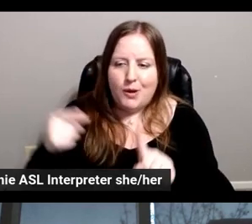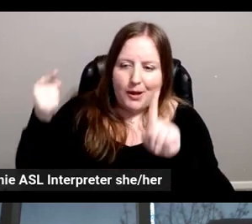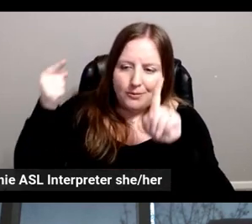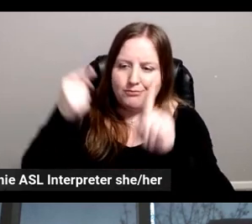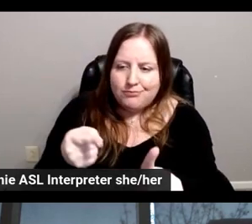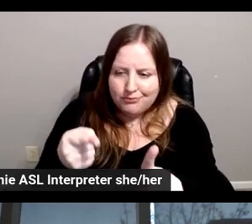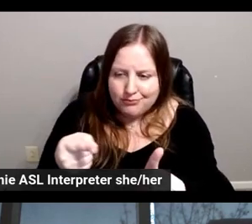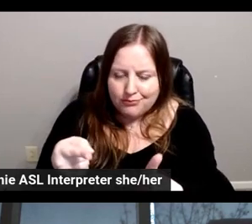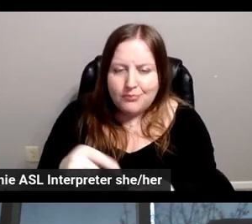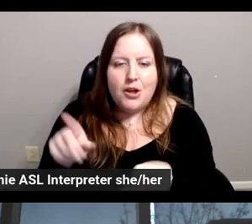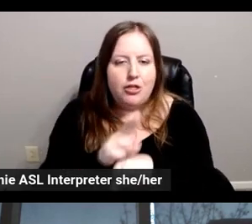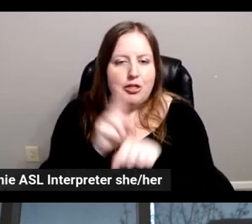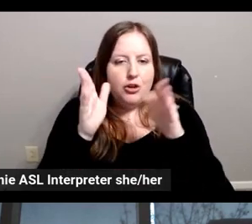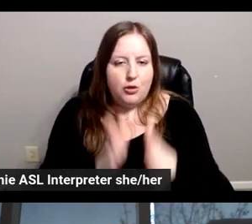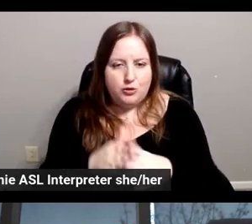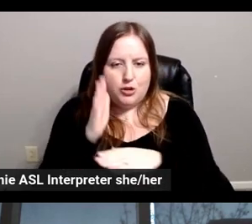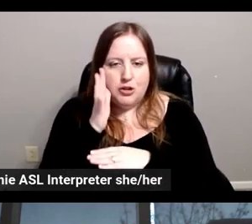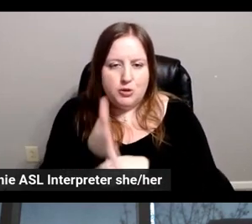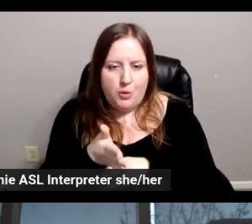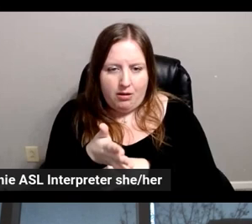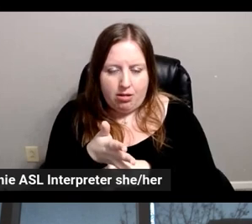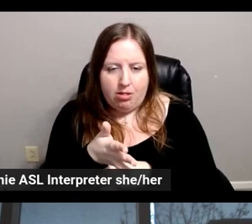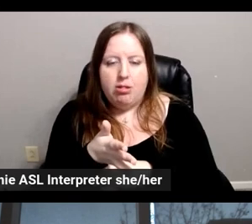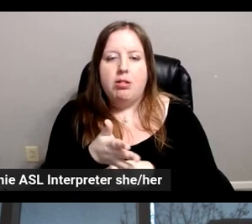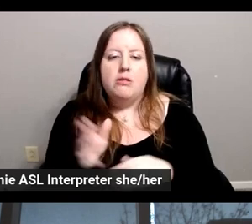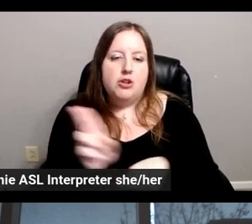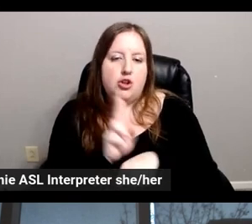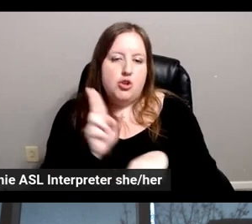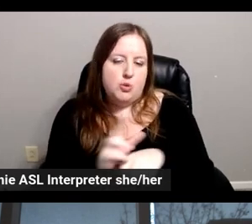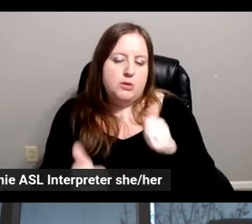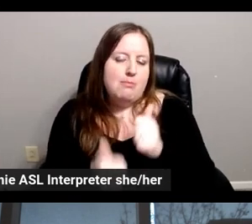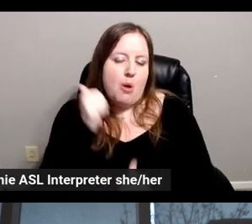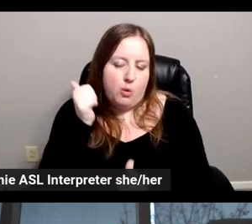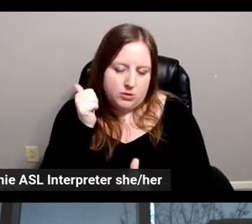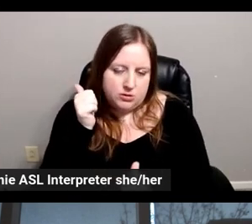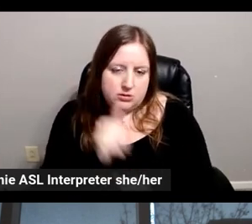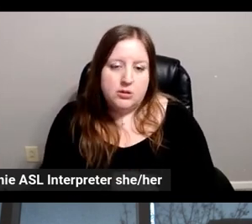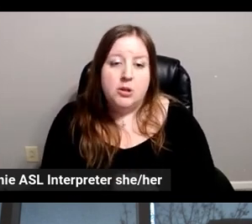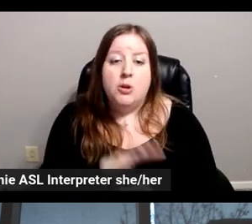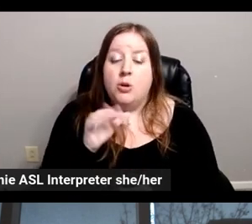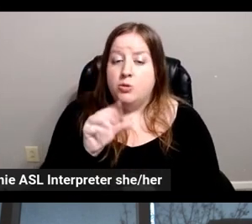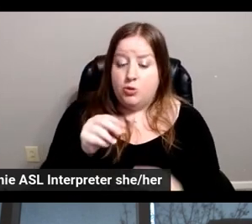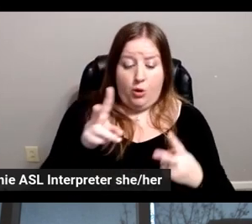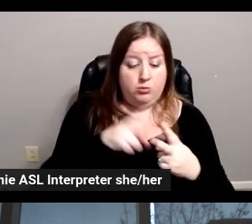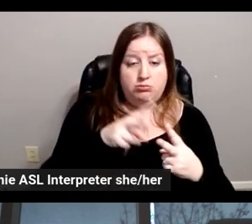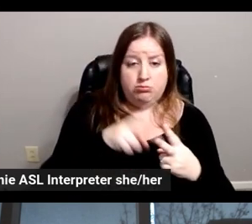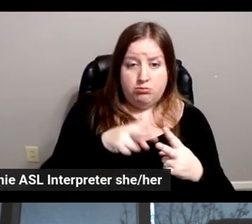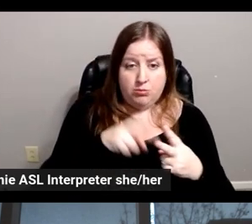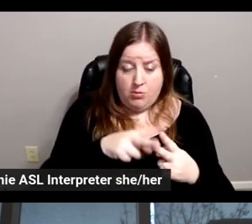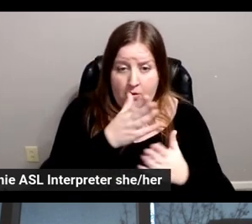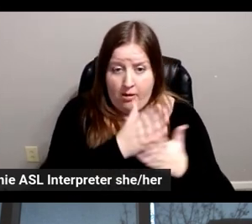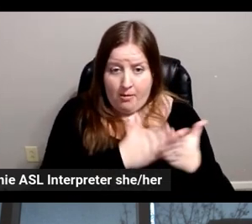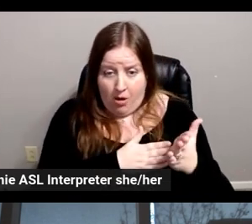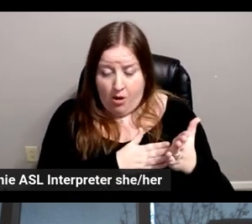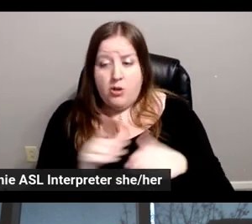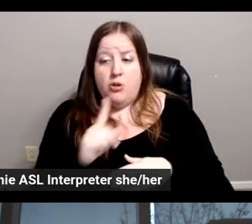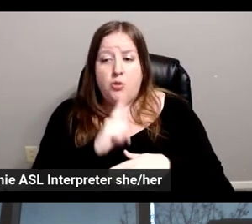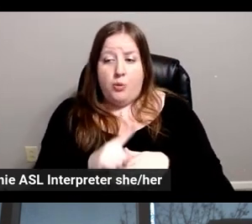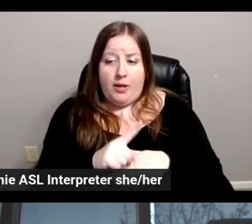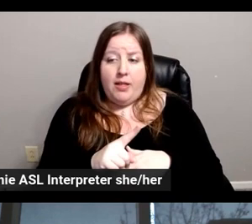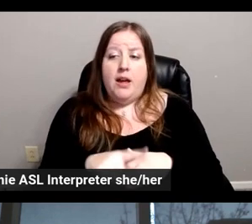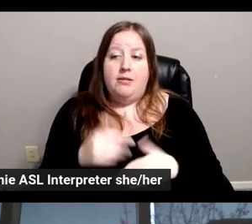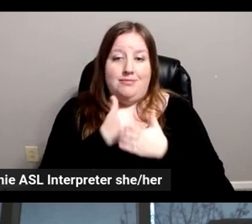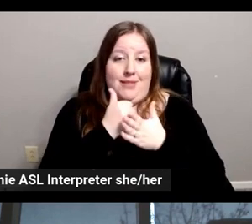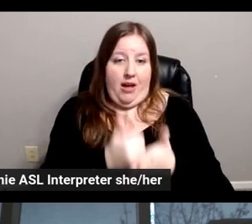we think the users are going to use the most. So, it's those two pieces that really come together